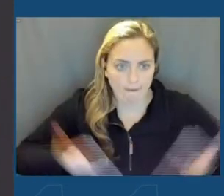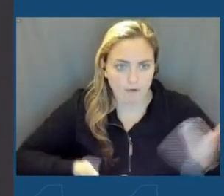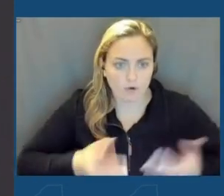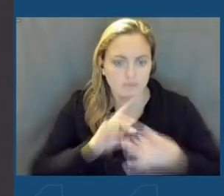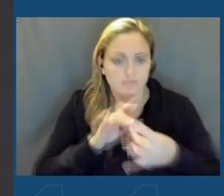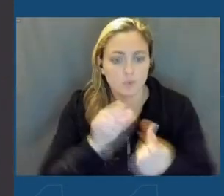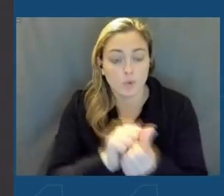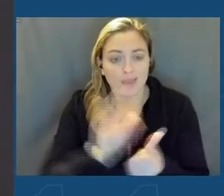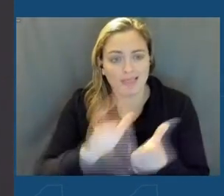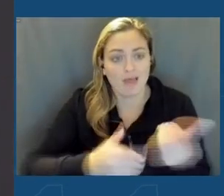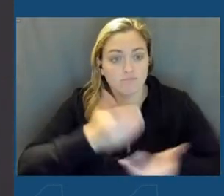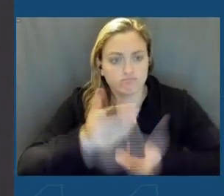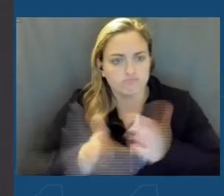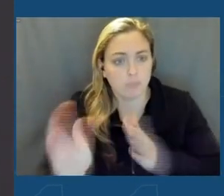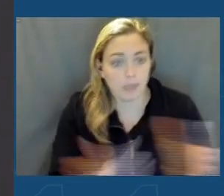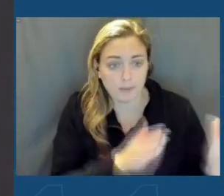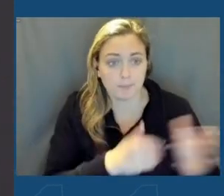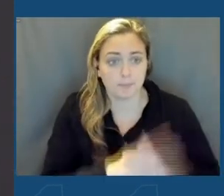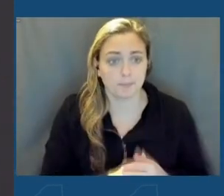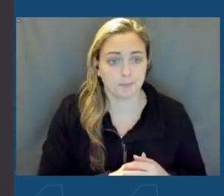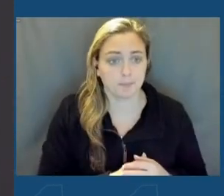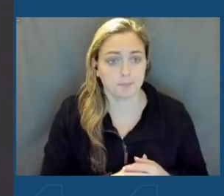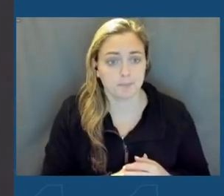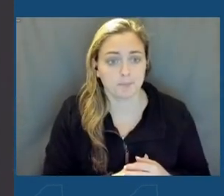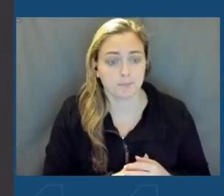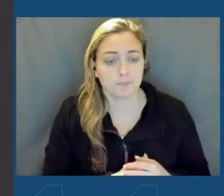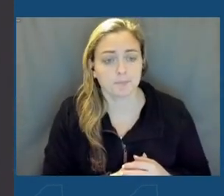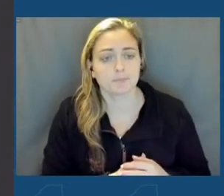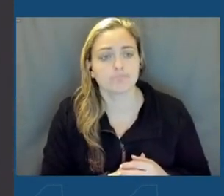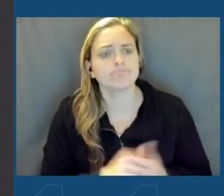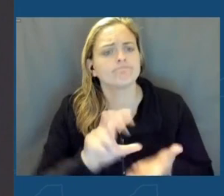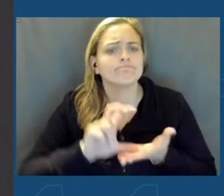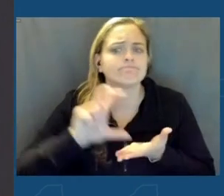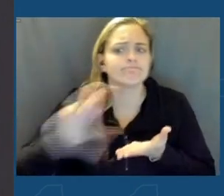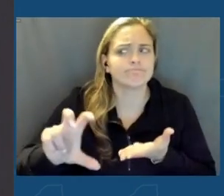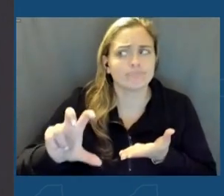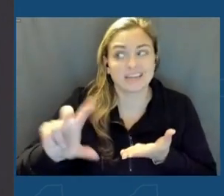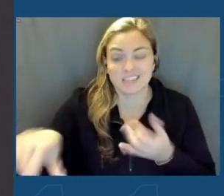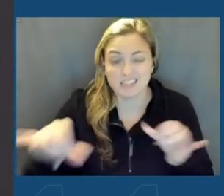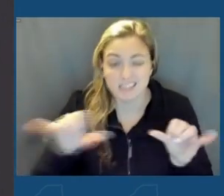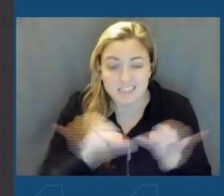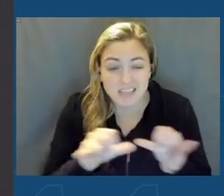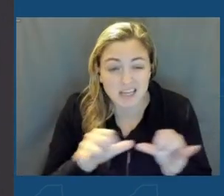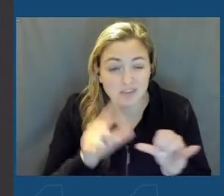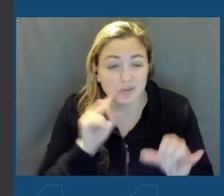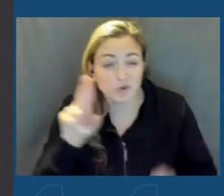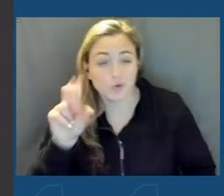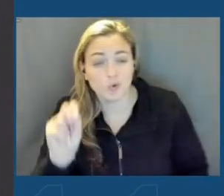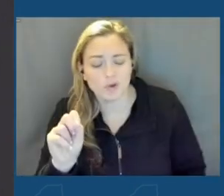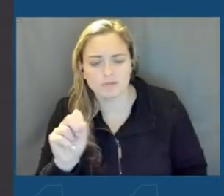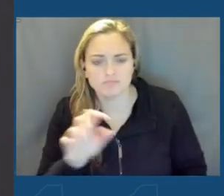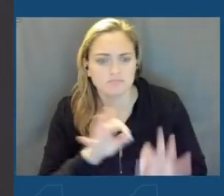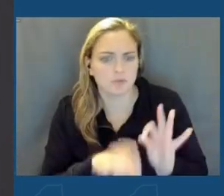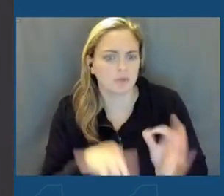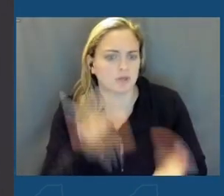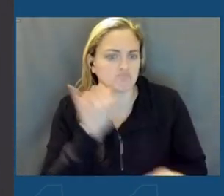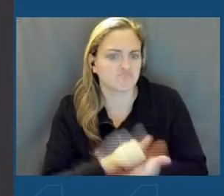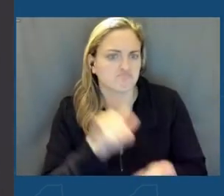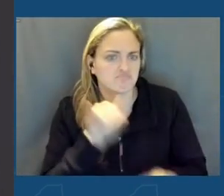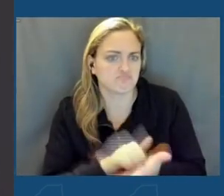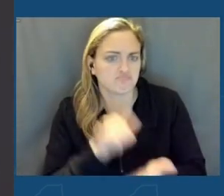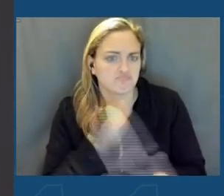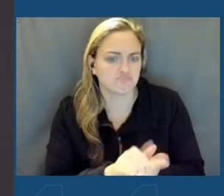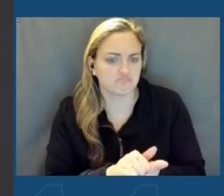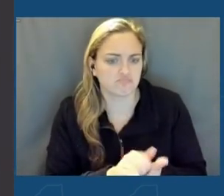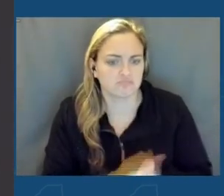with that production ramp. An investment of this scale in the U.S. is simply not possible without